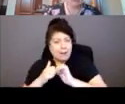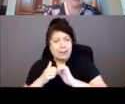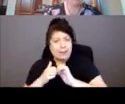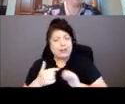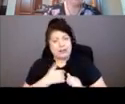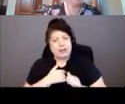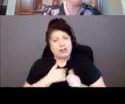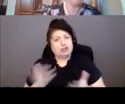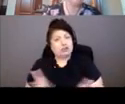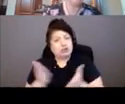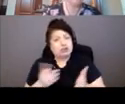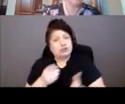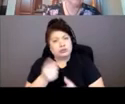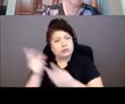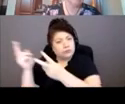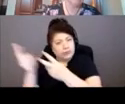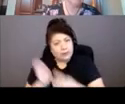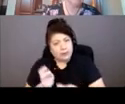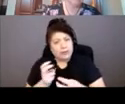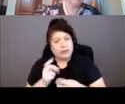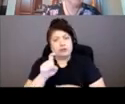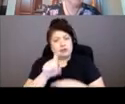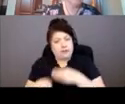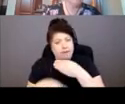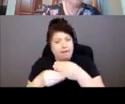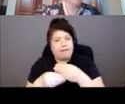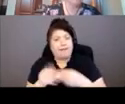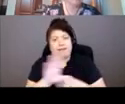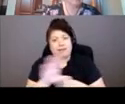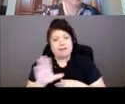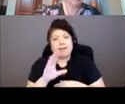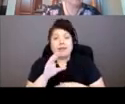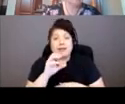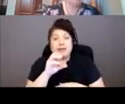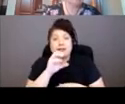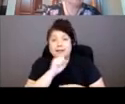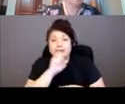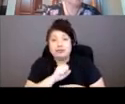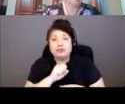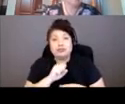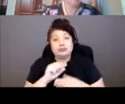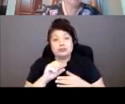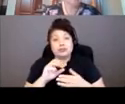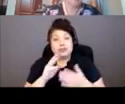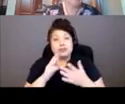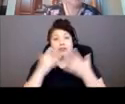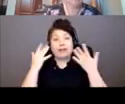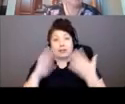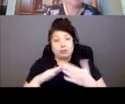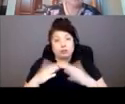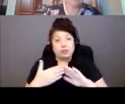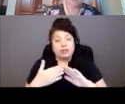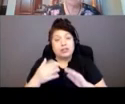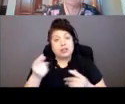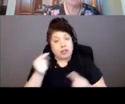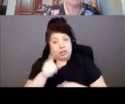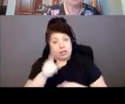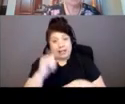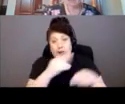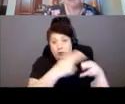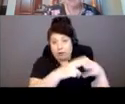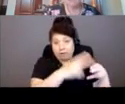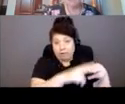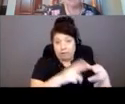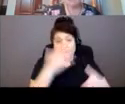this document to your age-friendly community. So you may be in Yellowknife, but your family member may live